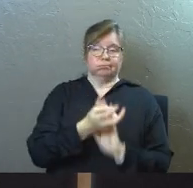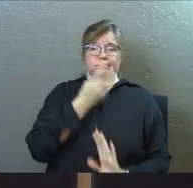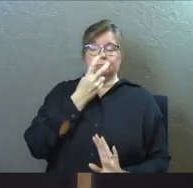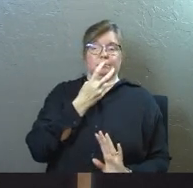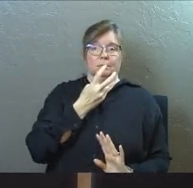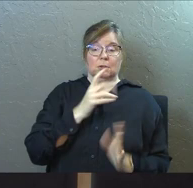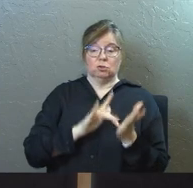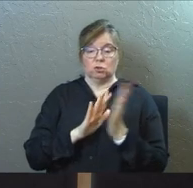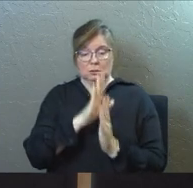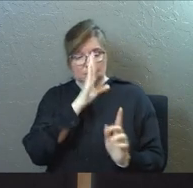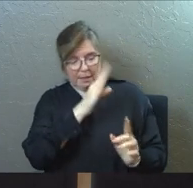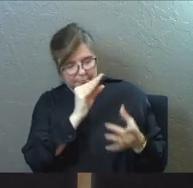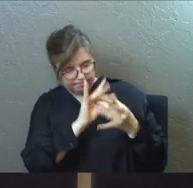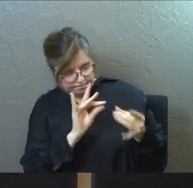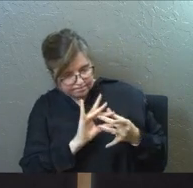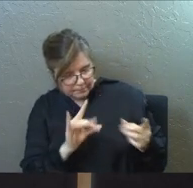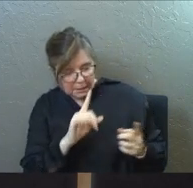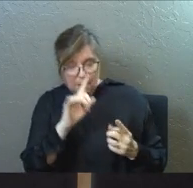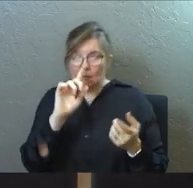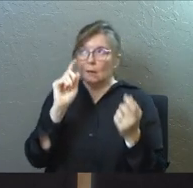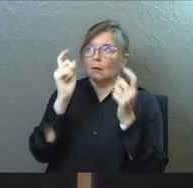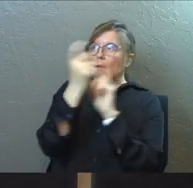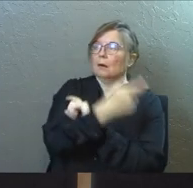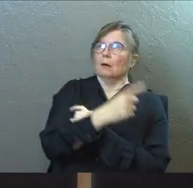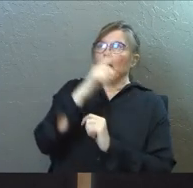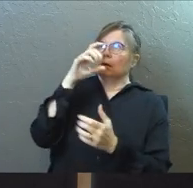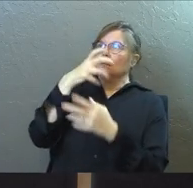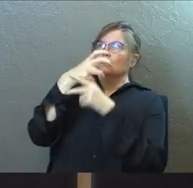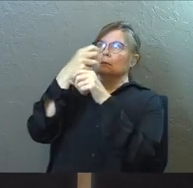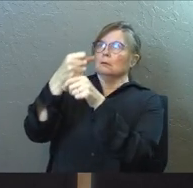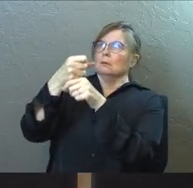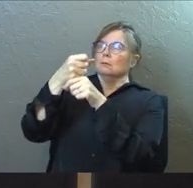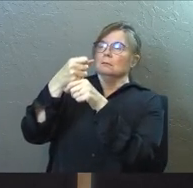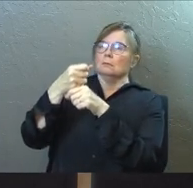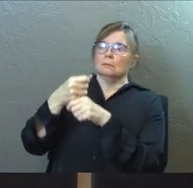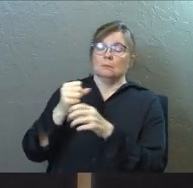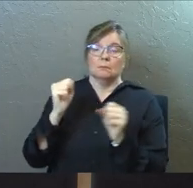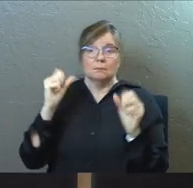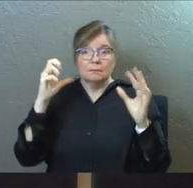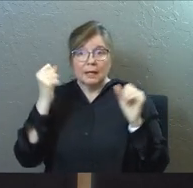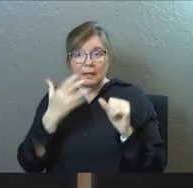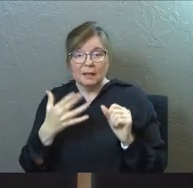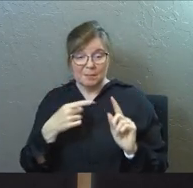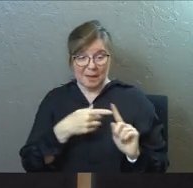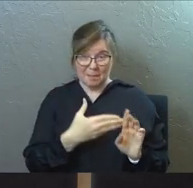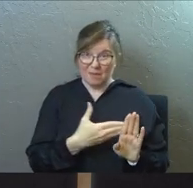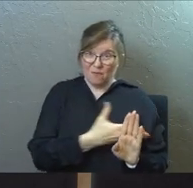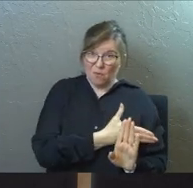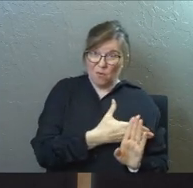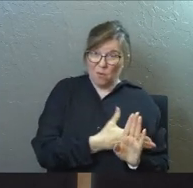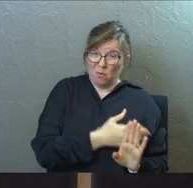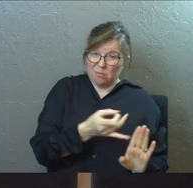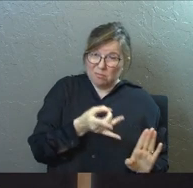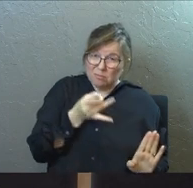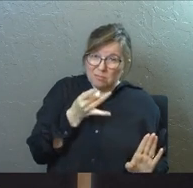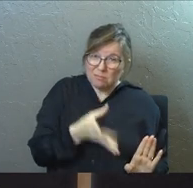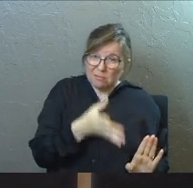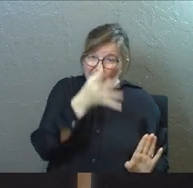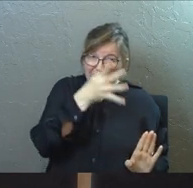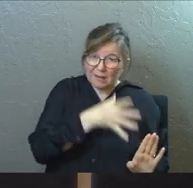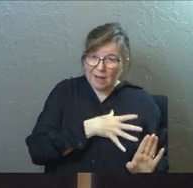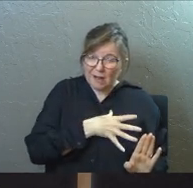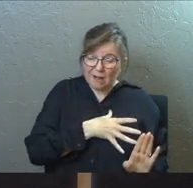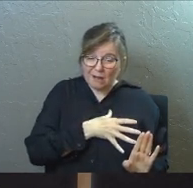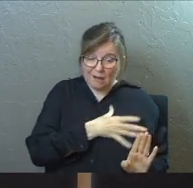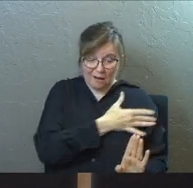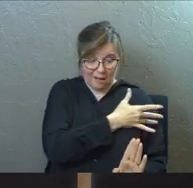directly, he gets converted, it's an amazing thing, but he had been such a bad guy up to that point, nobody in the